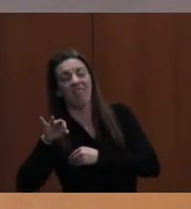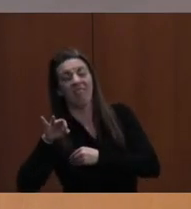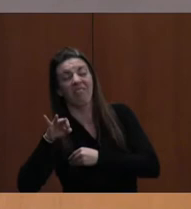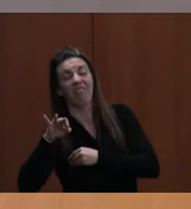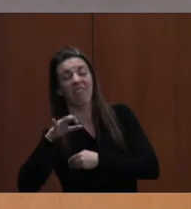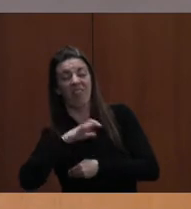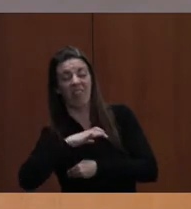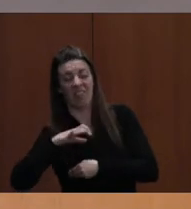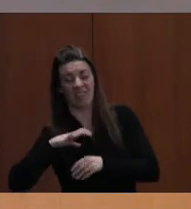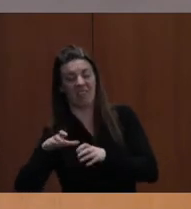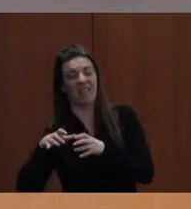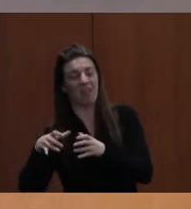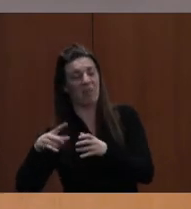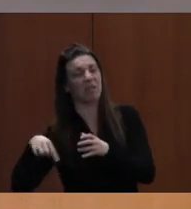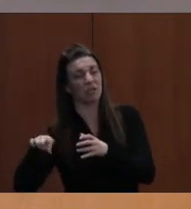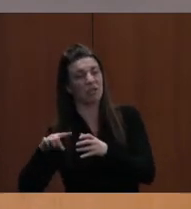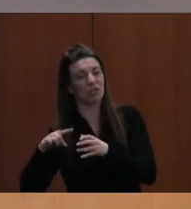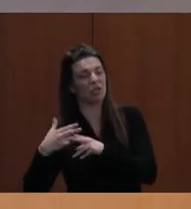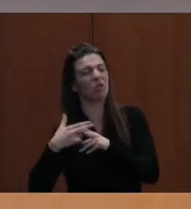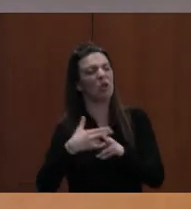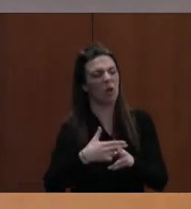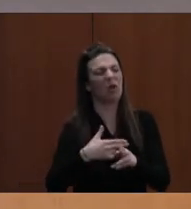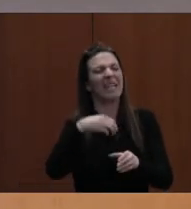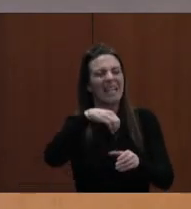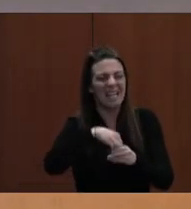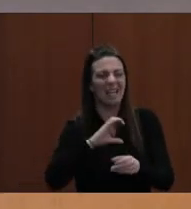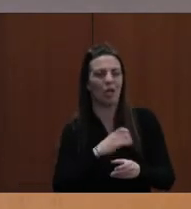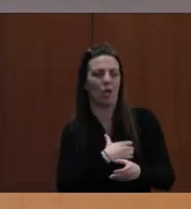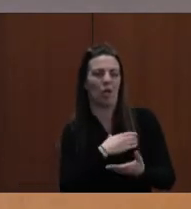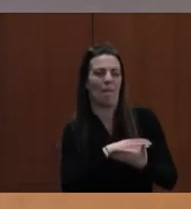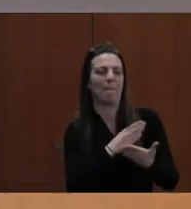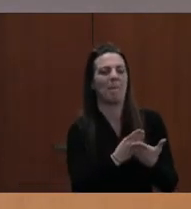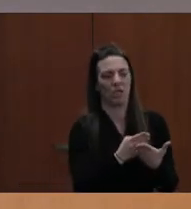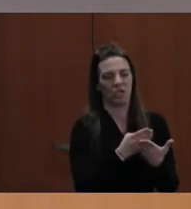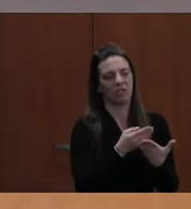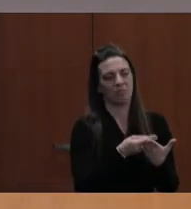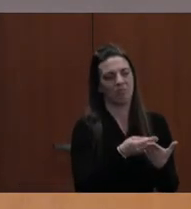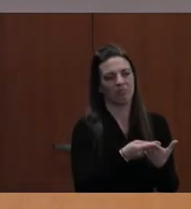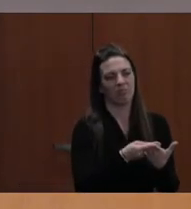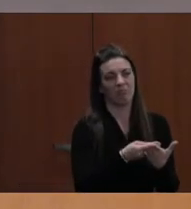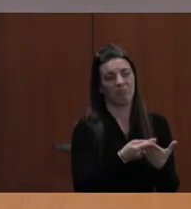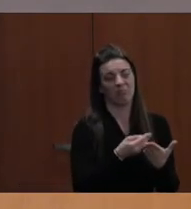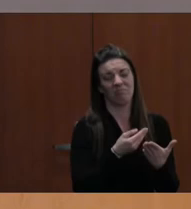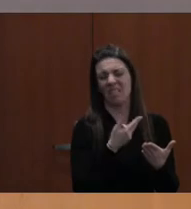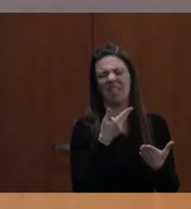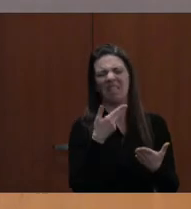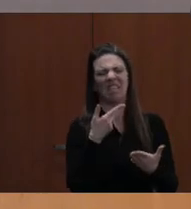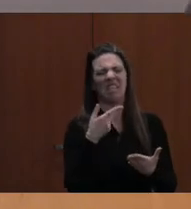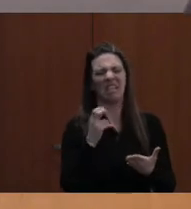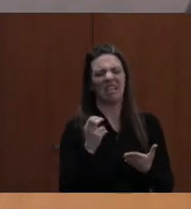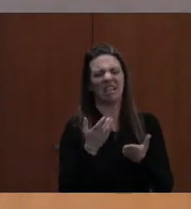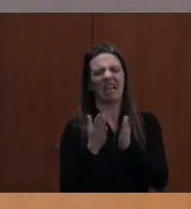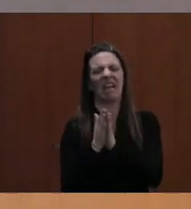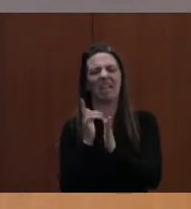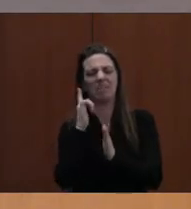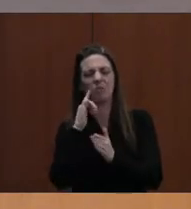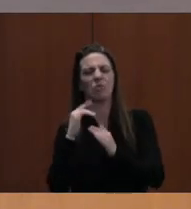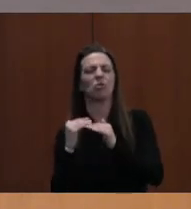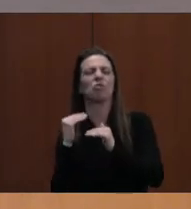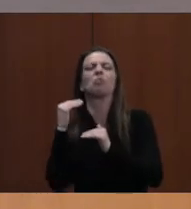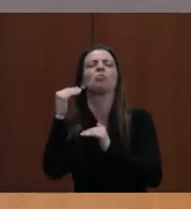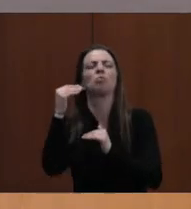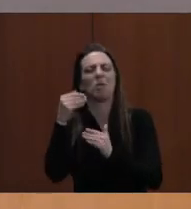BUDGETS. AND HE OVER-DEDICATED, IN MY OPINION, MONEY TO CERTAIN AREAS,